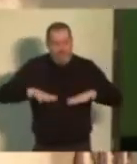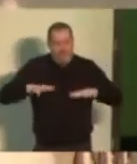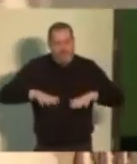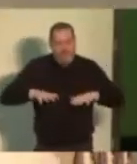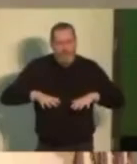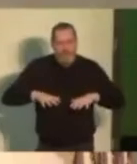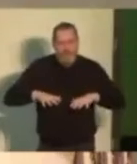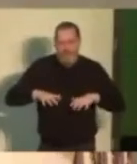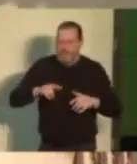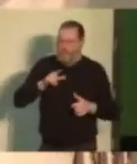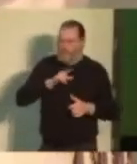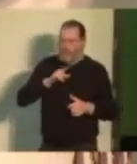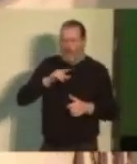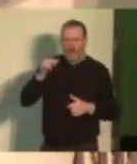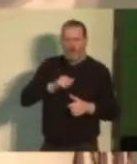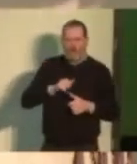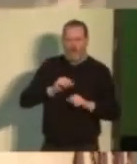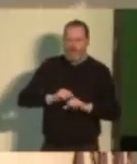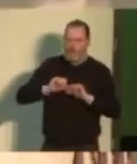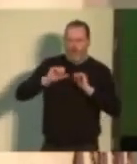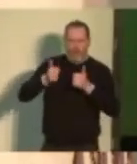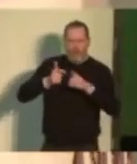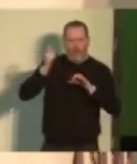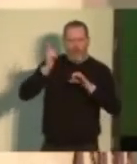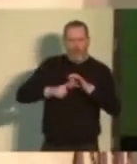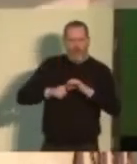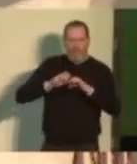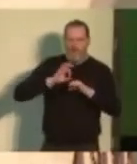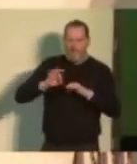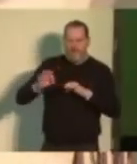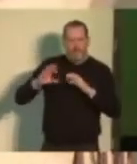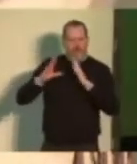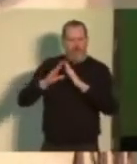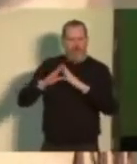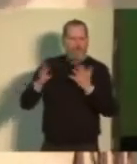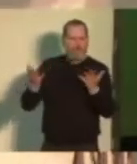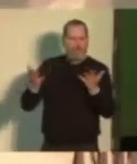country is entitled to good quality affordable housing.